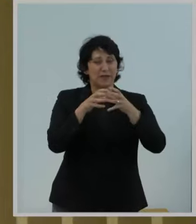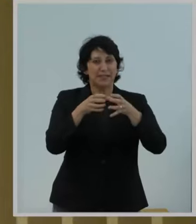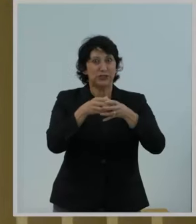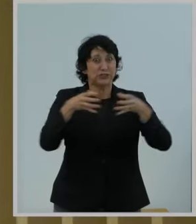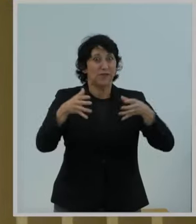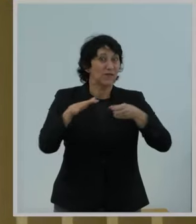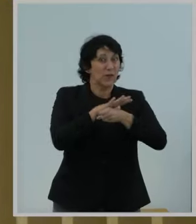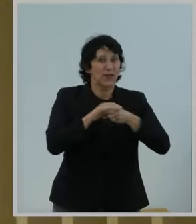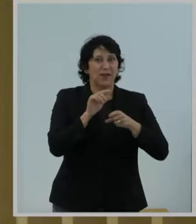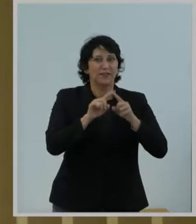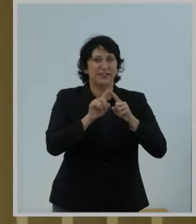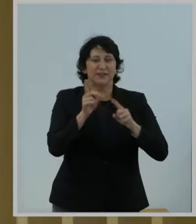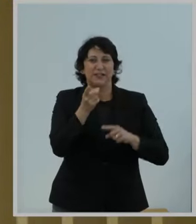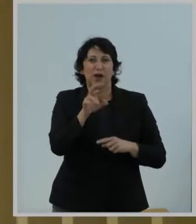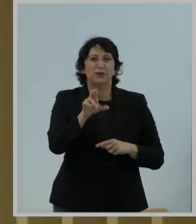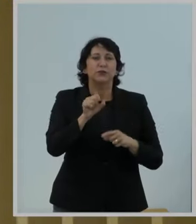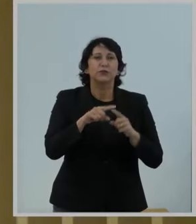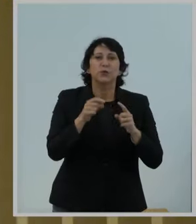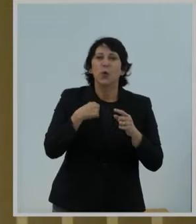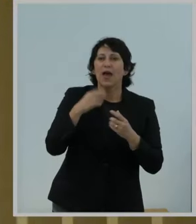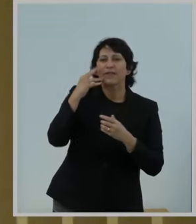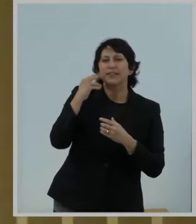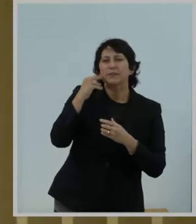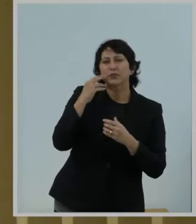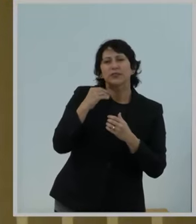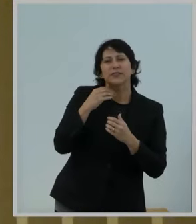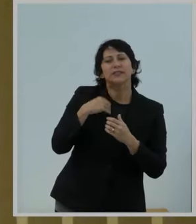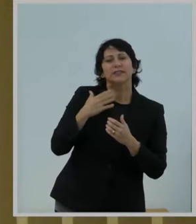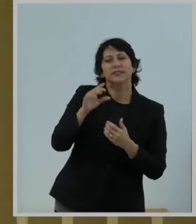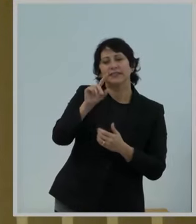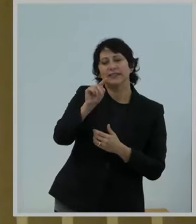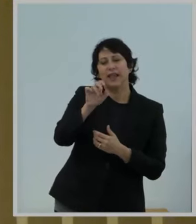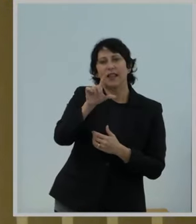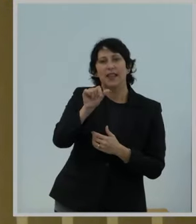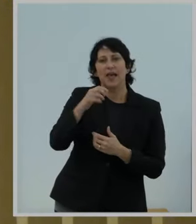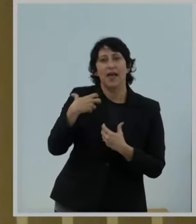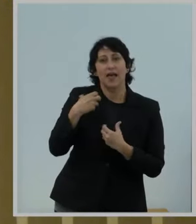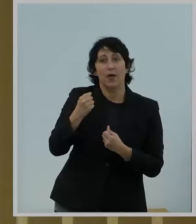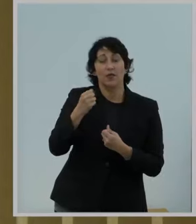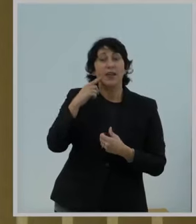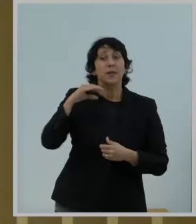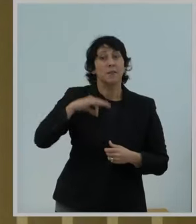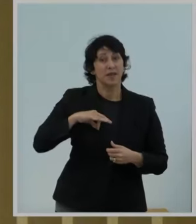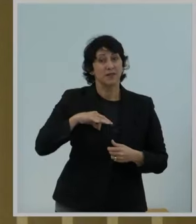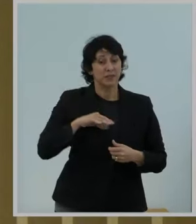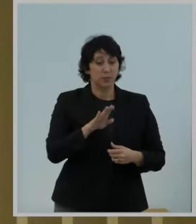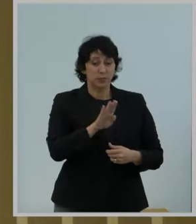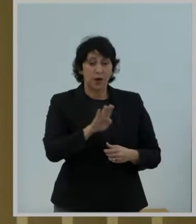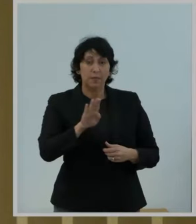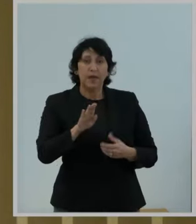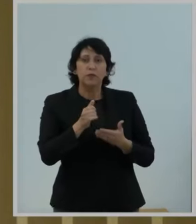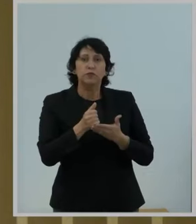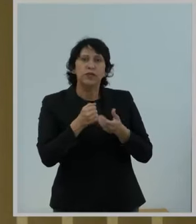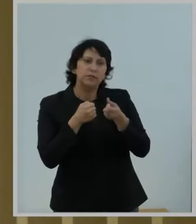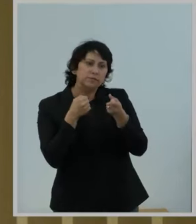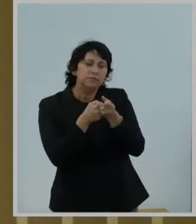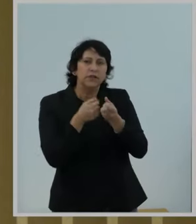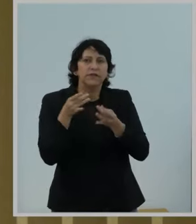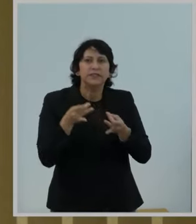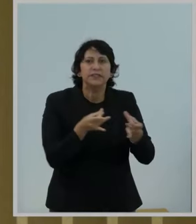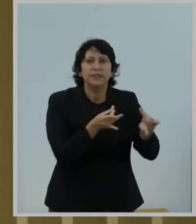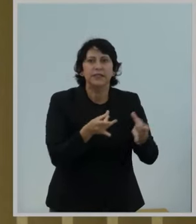I've focused on the benefits of telehealth, how broadband facilitates technology that has the potential to